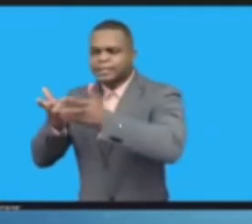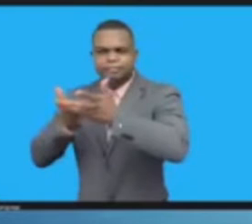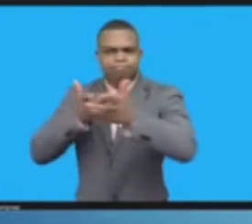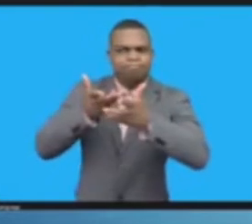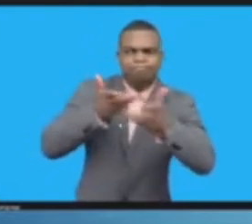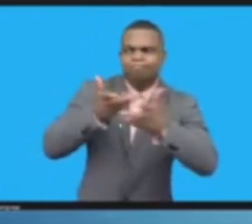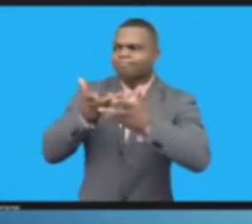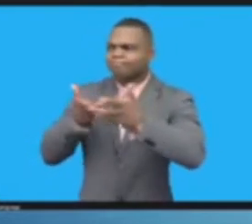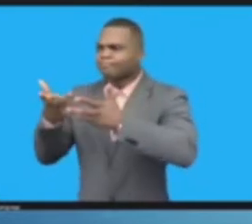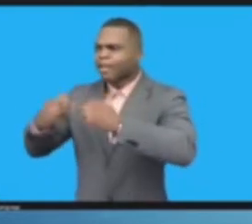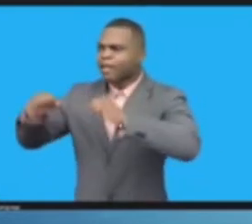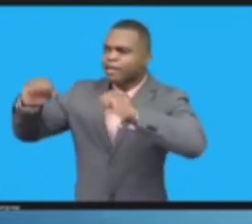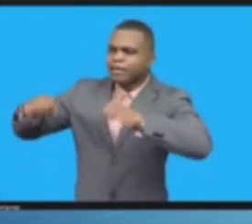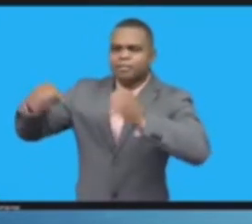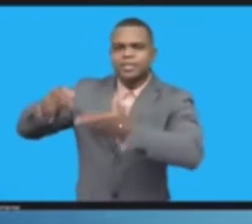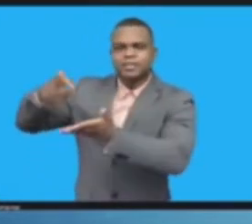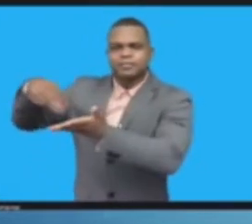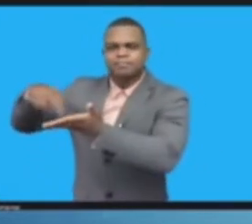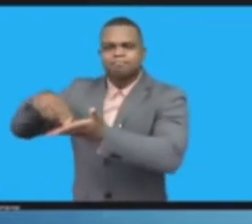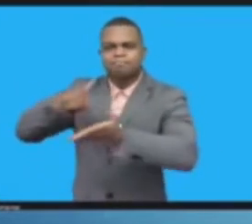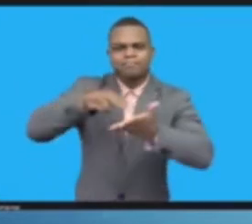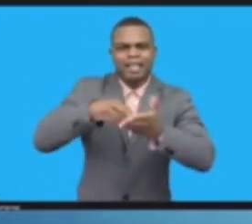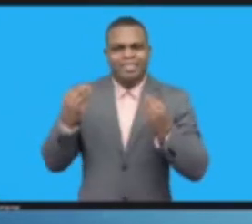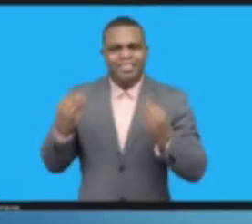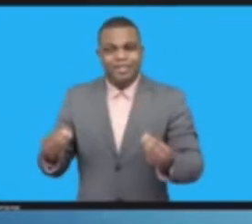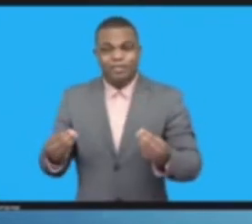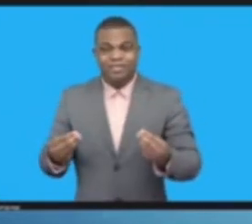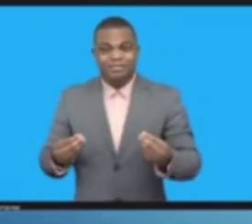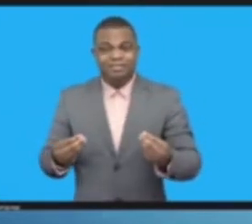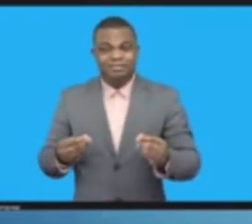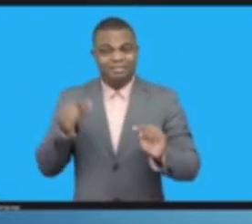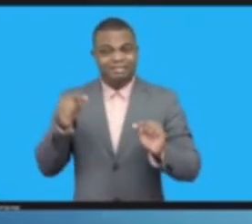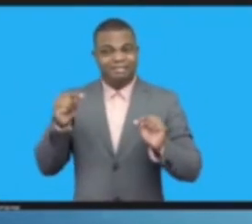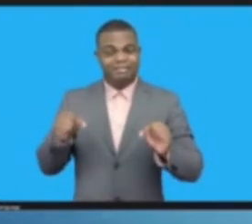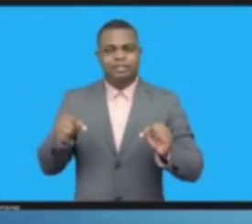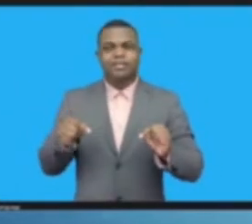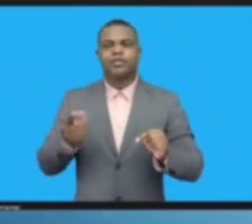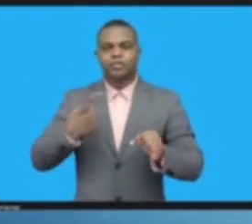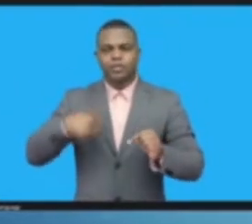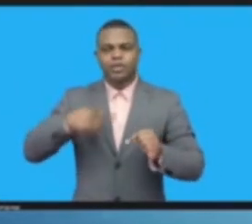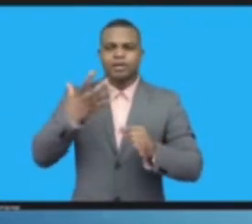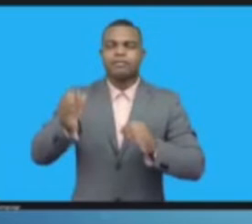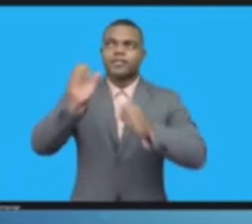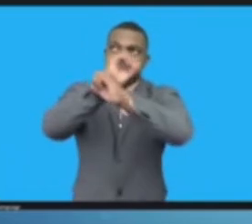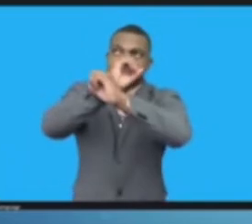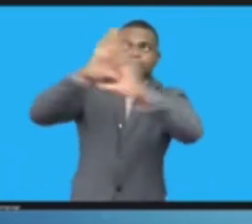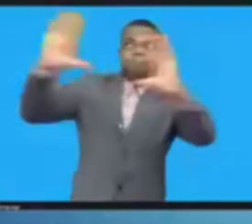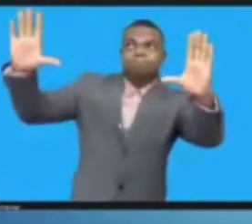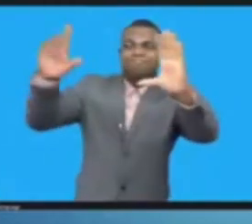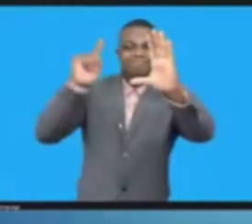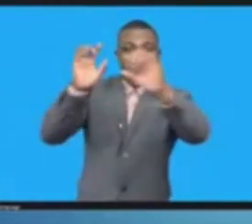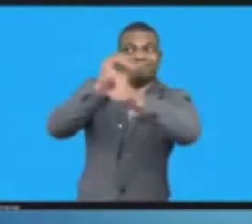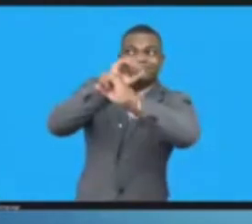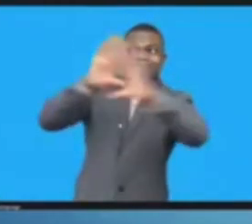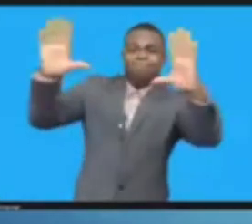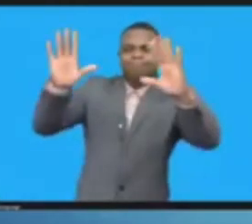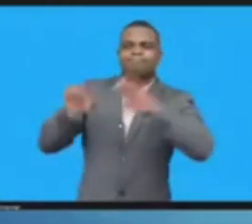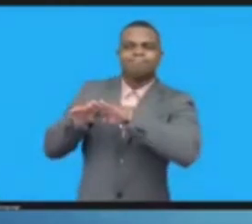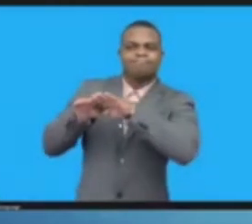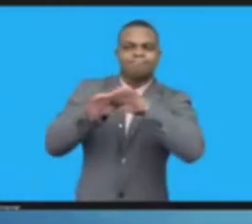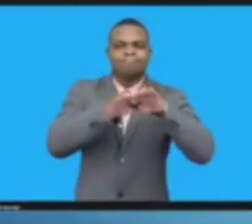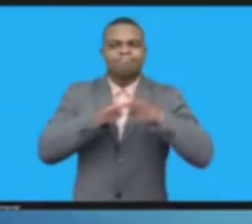Compact envisages an open, free, inclusive, and secure digital future for all.